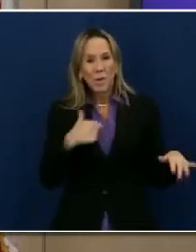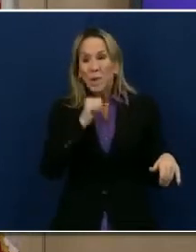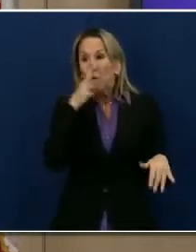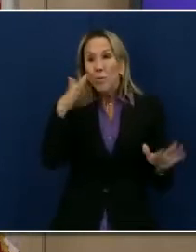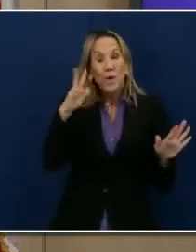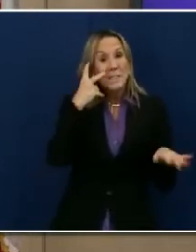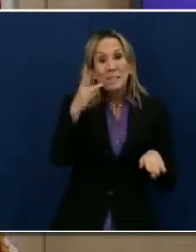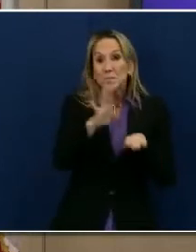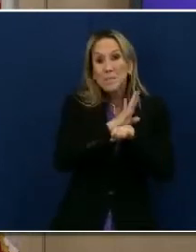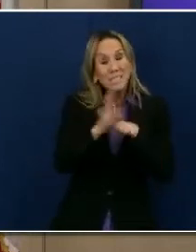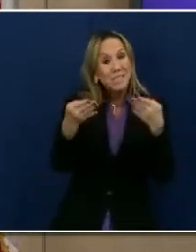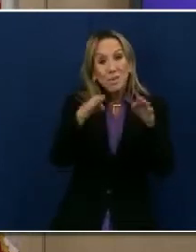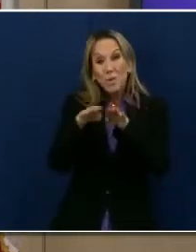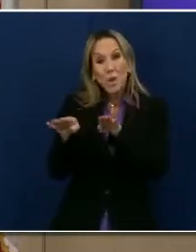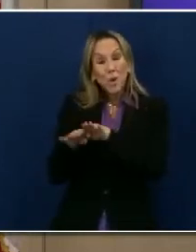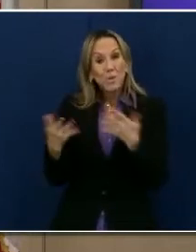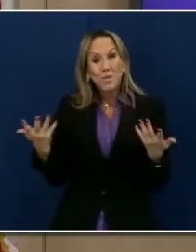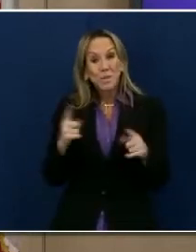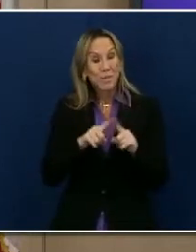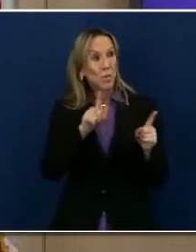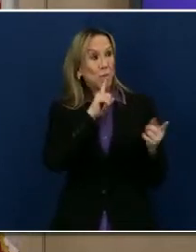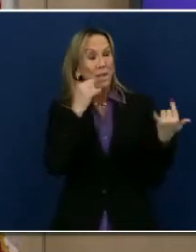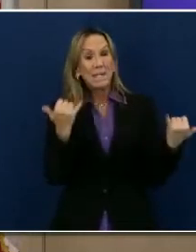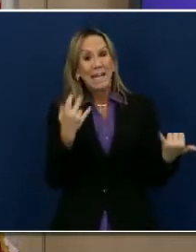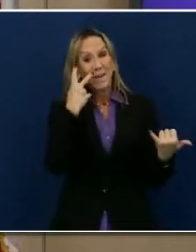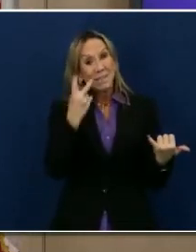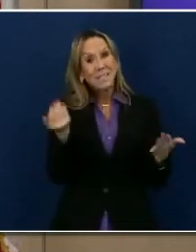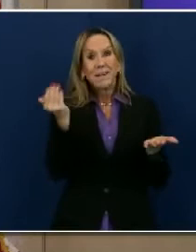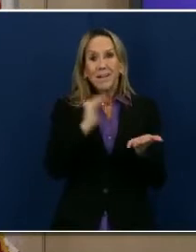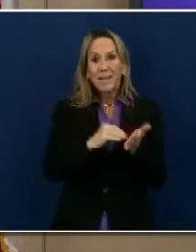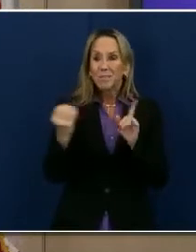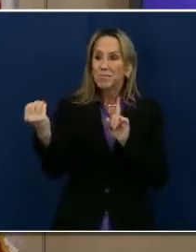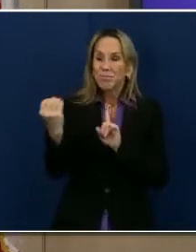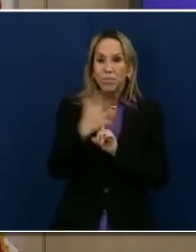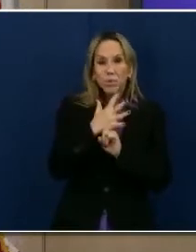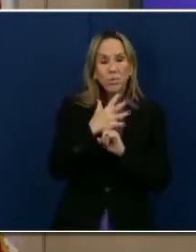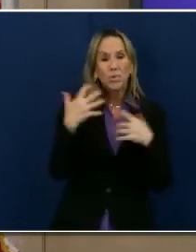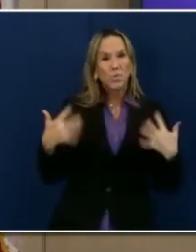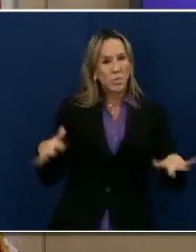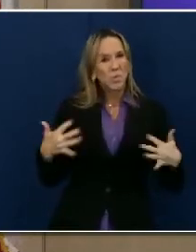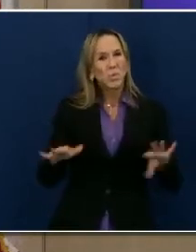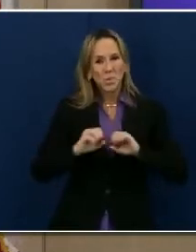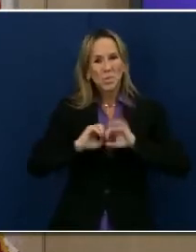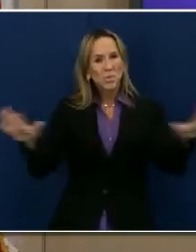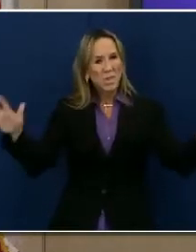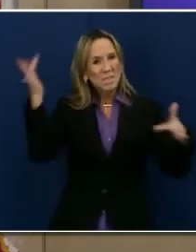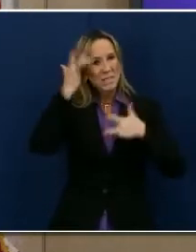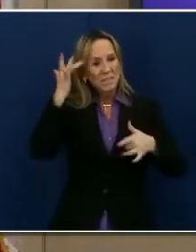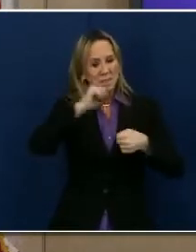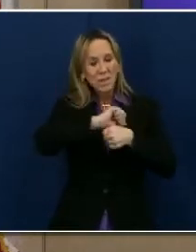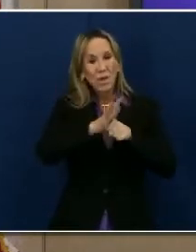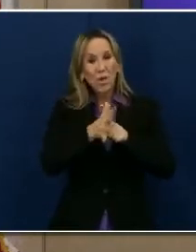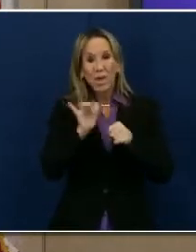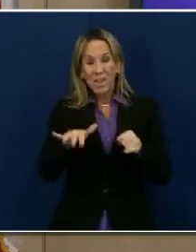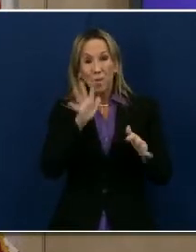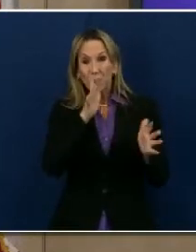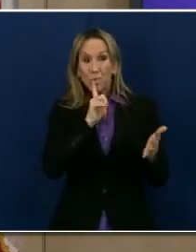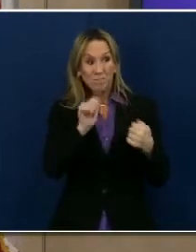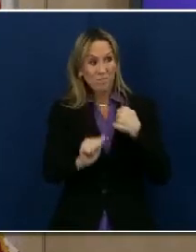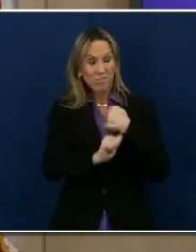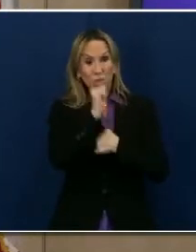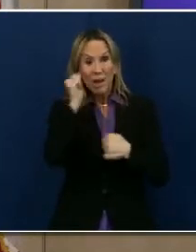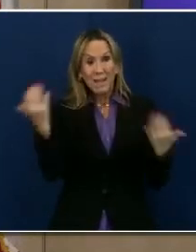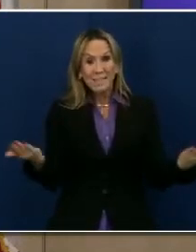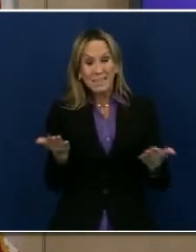But the simple reality is we are now faced with an increase in spread and transmission that threatens our community. And it also, if it is not